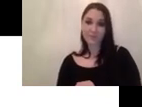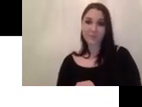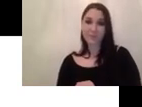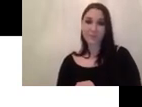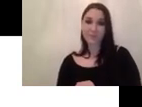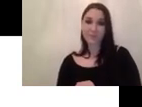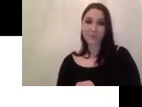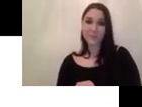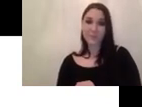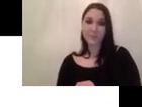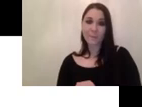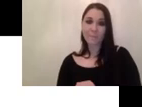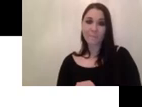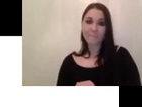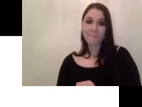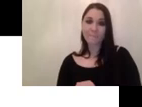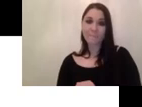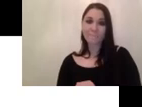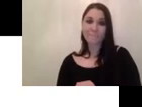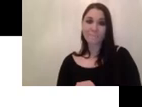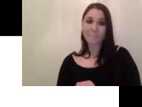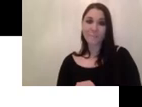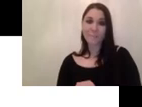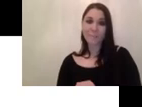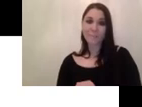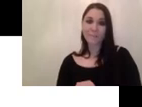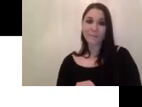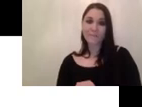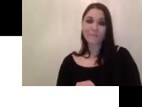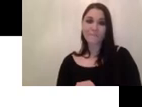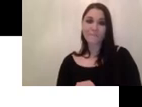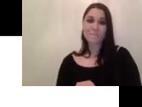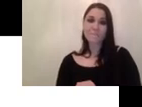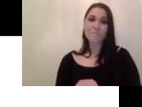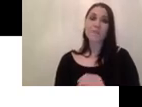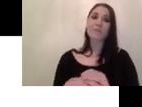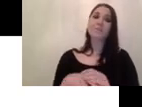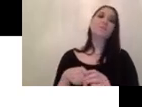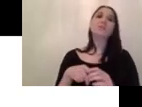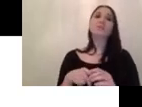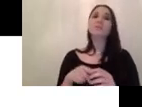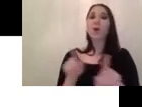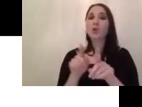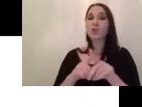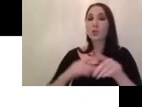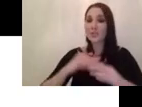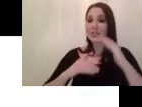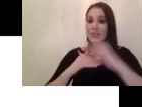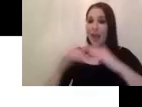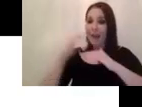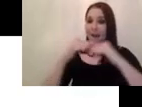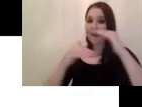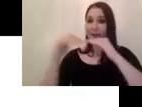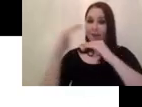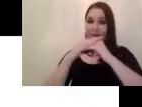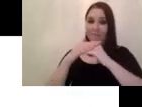way the uh different from the compound scaling they actually stack uh modules on top to